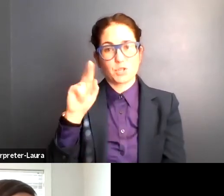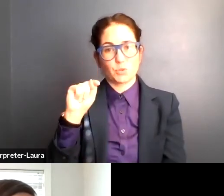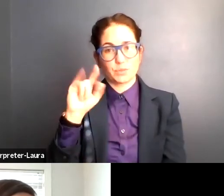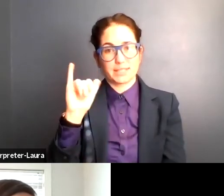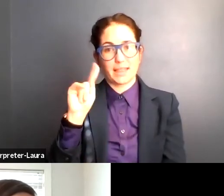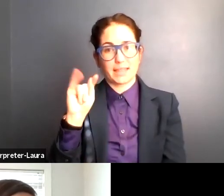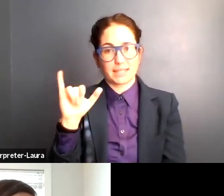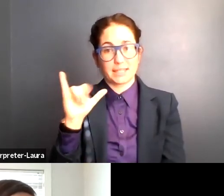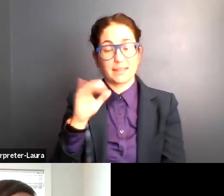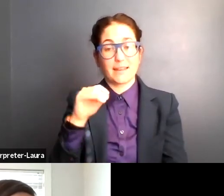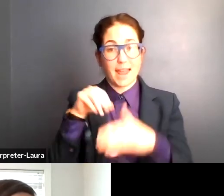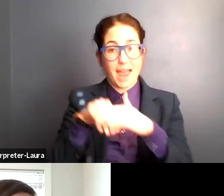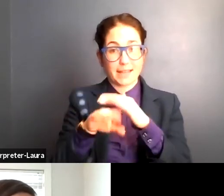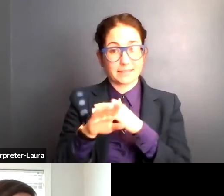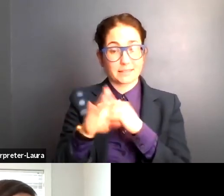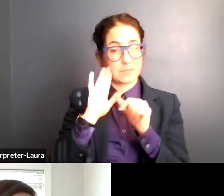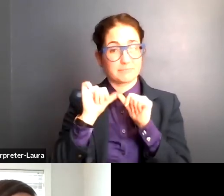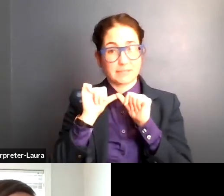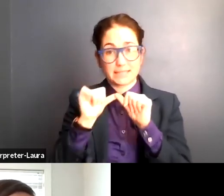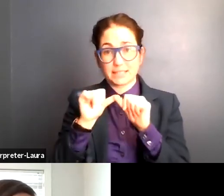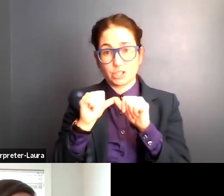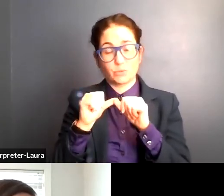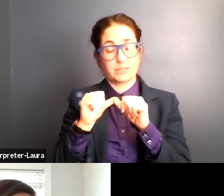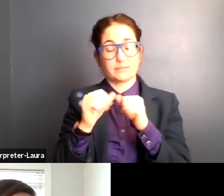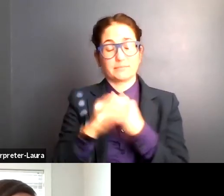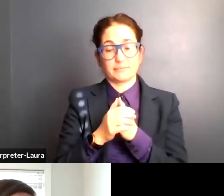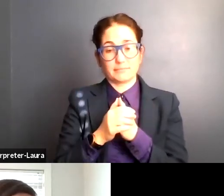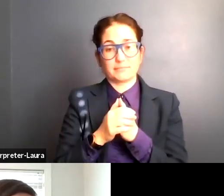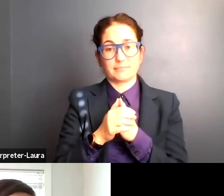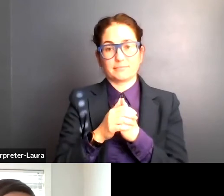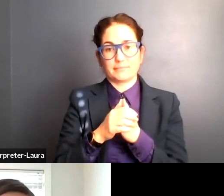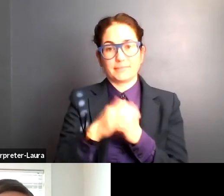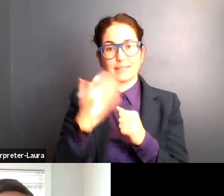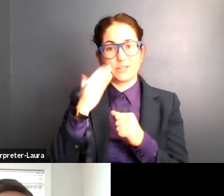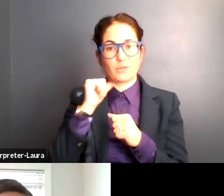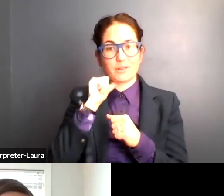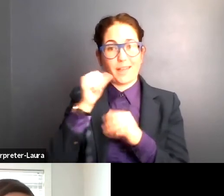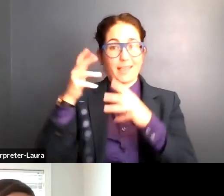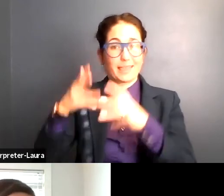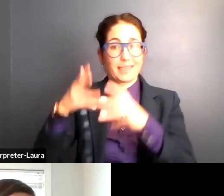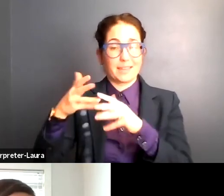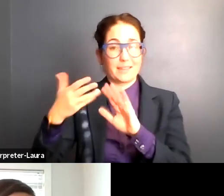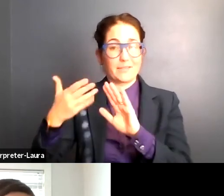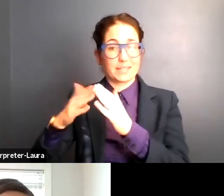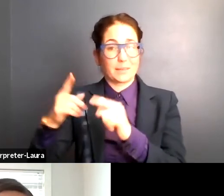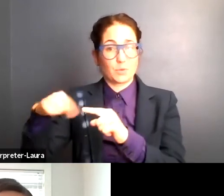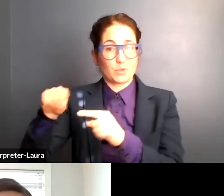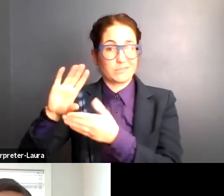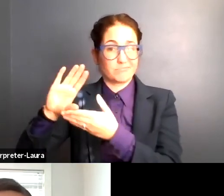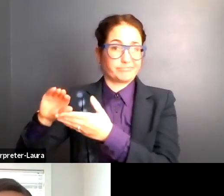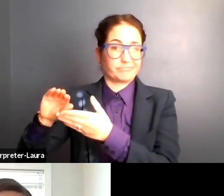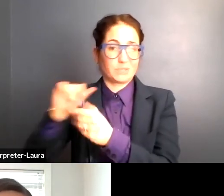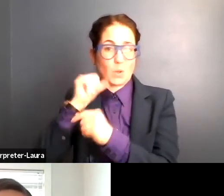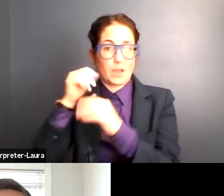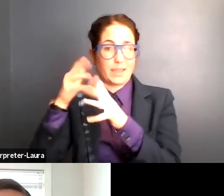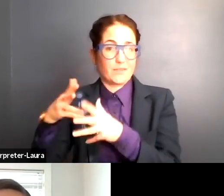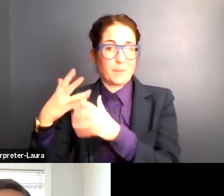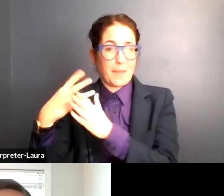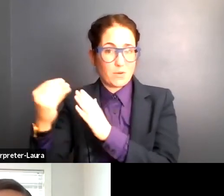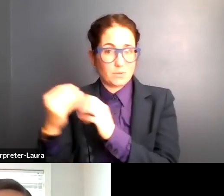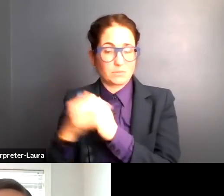be, um, continuous in order to not leave marginalized communities out. And, you know, to Jose's point,